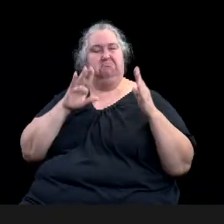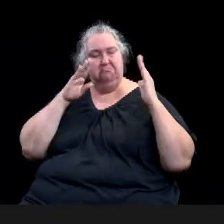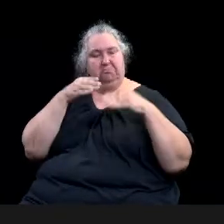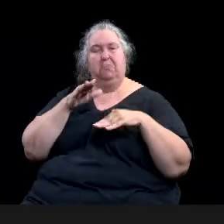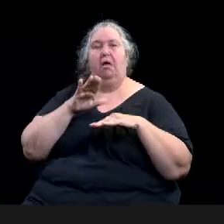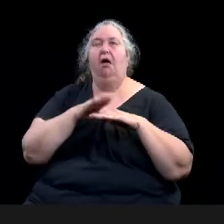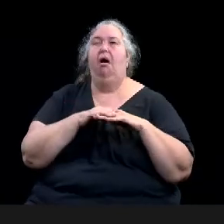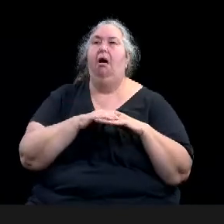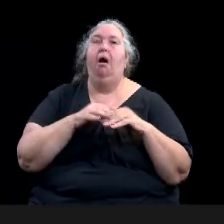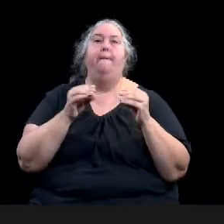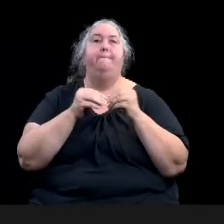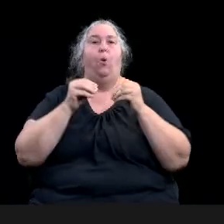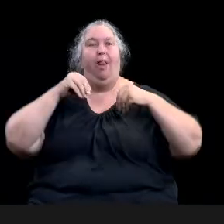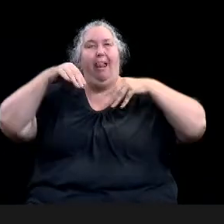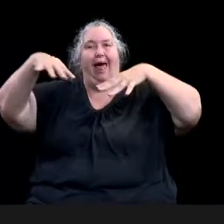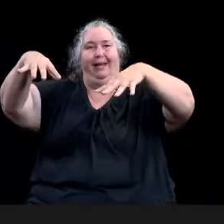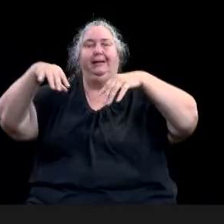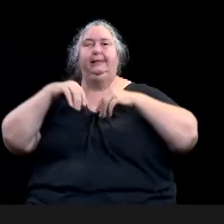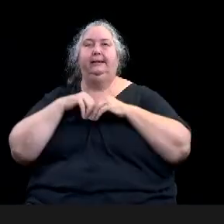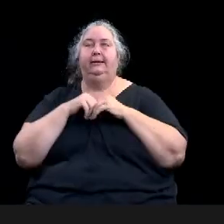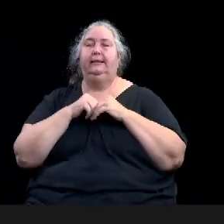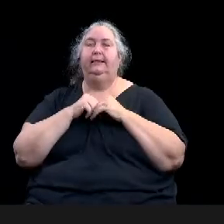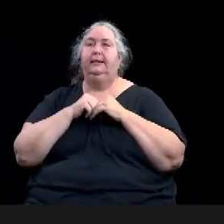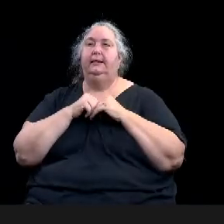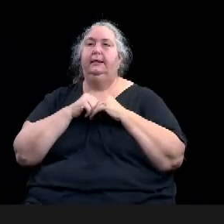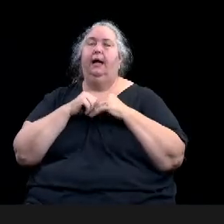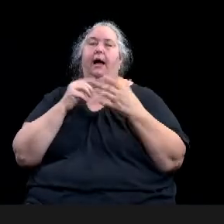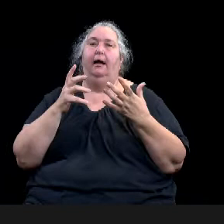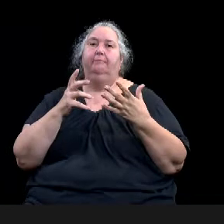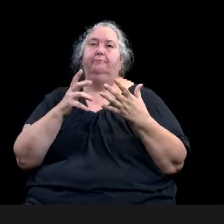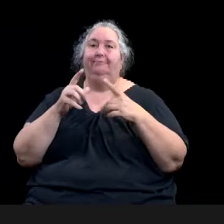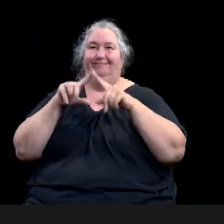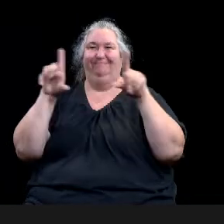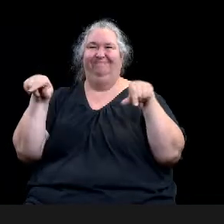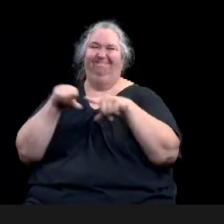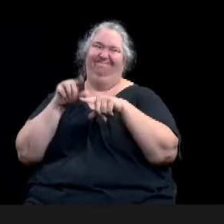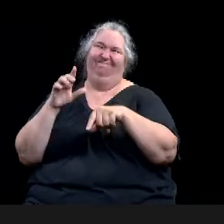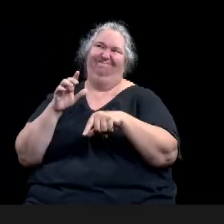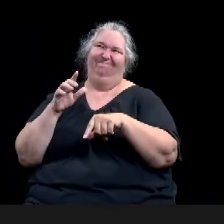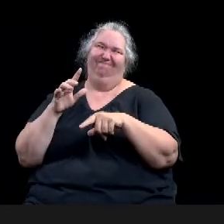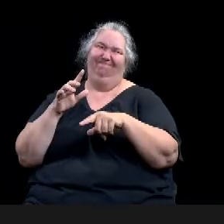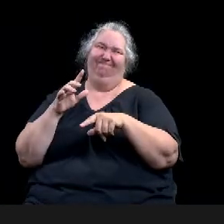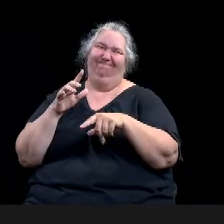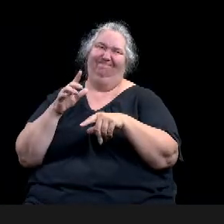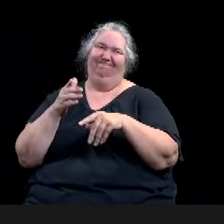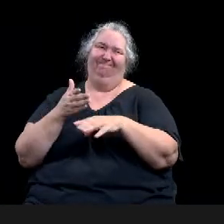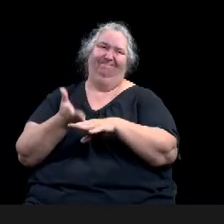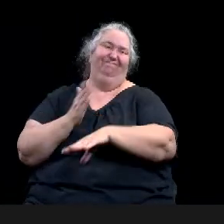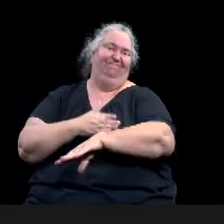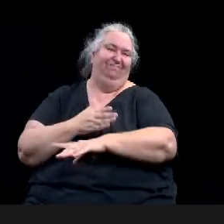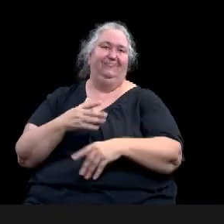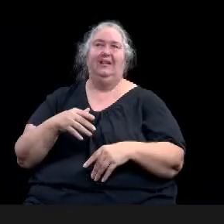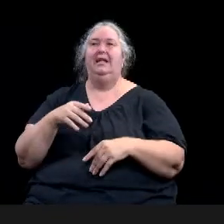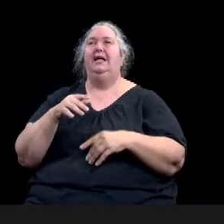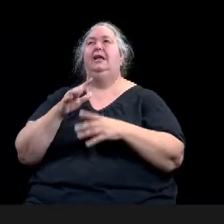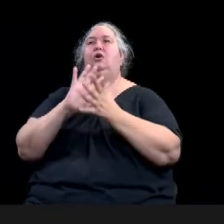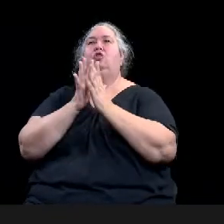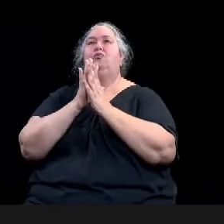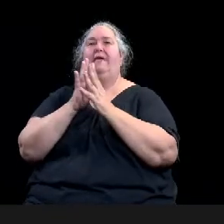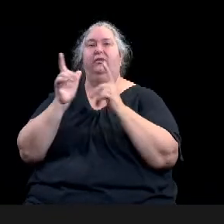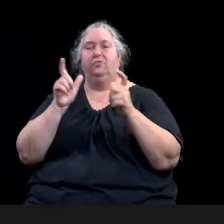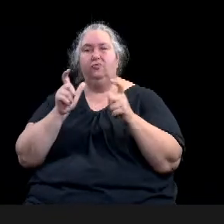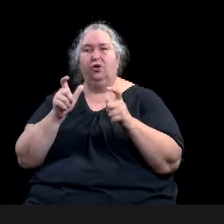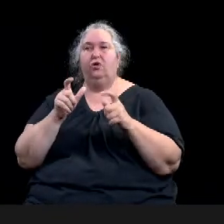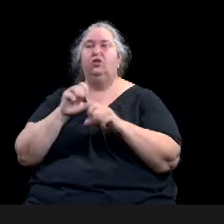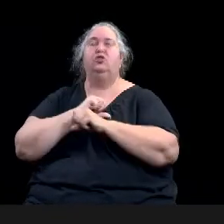security equipment, having events, and some infrastructure improvements. And startup was specifically, they wanted